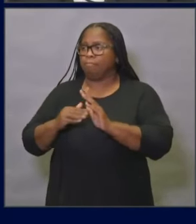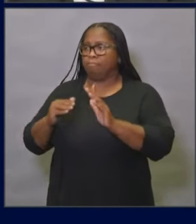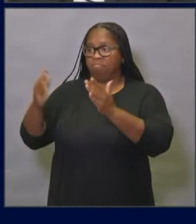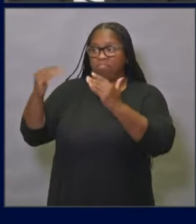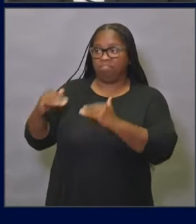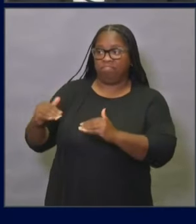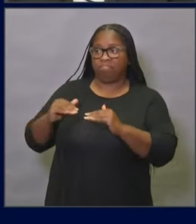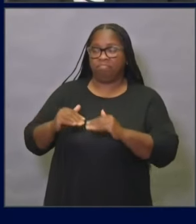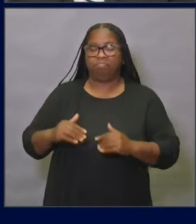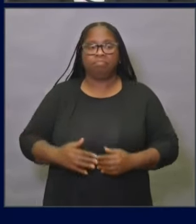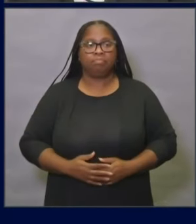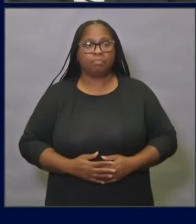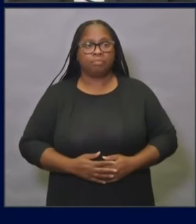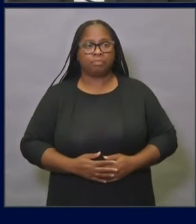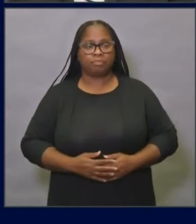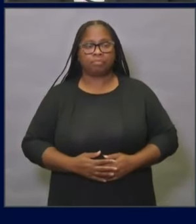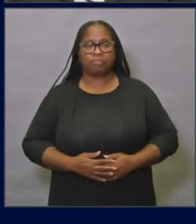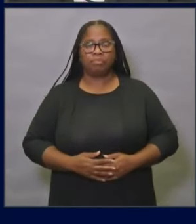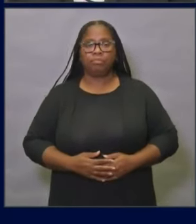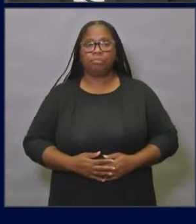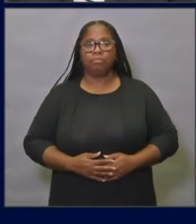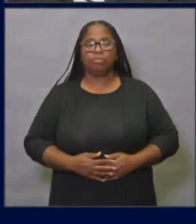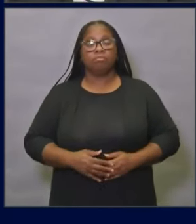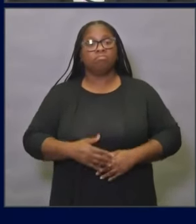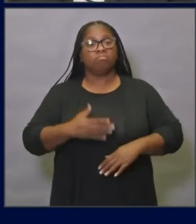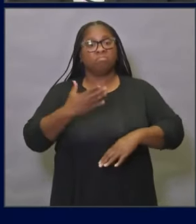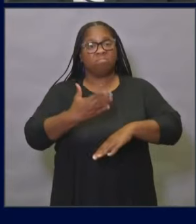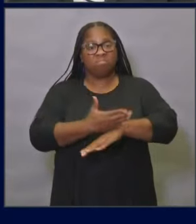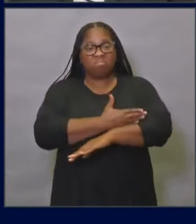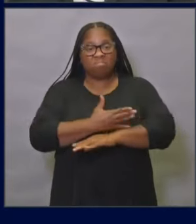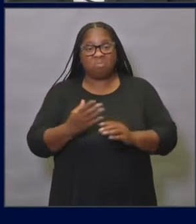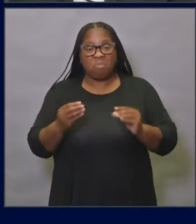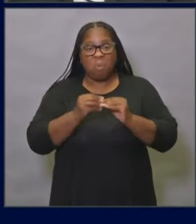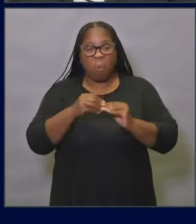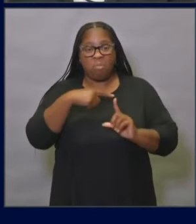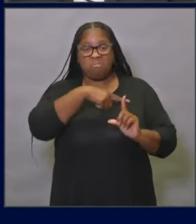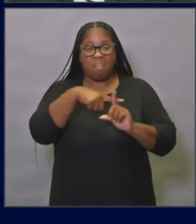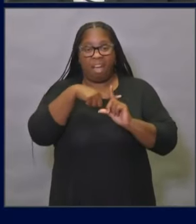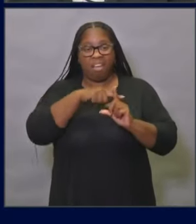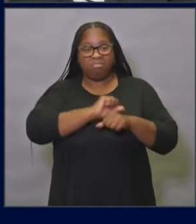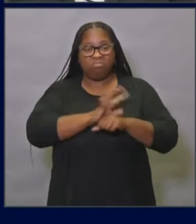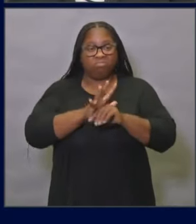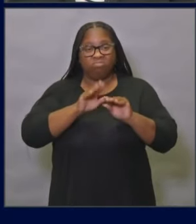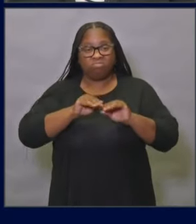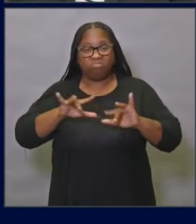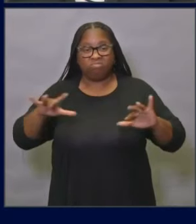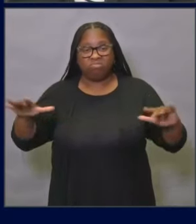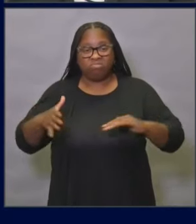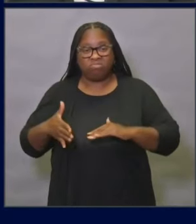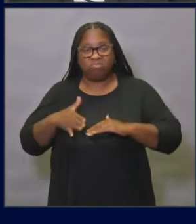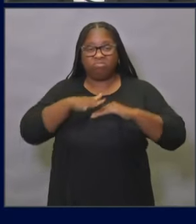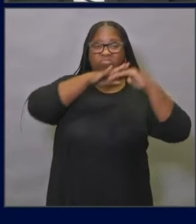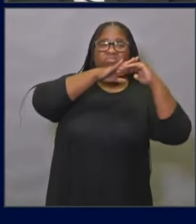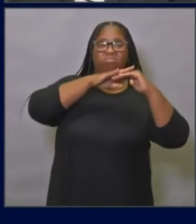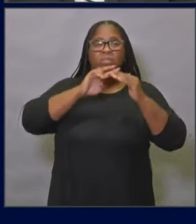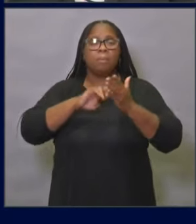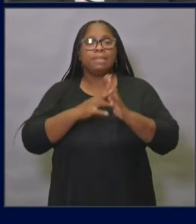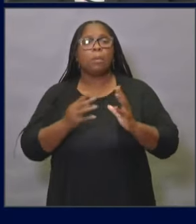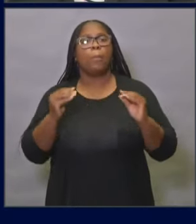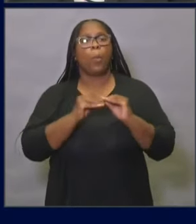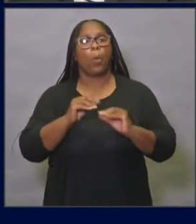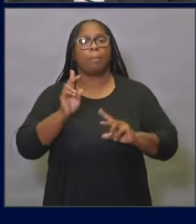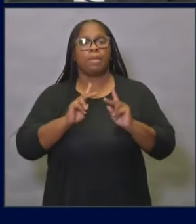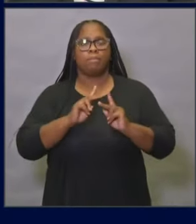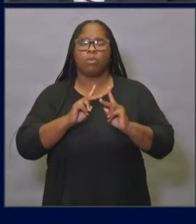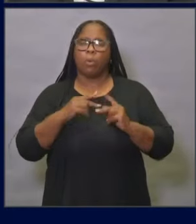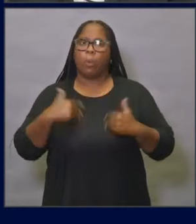When we see an increased number of cases, unfortunately, we know that we will begin to see an increase in people becoming seriously ill and requiring